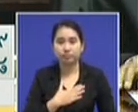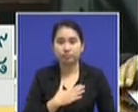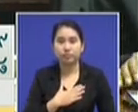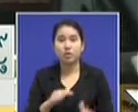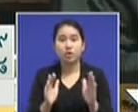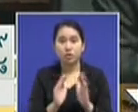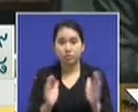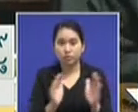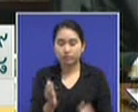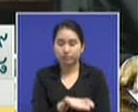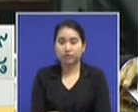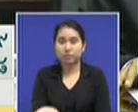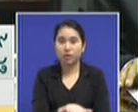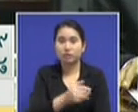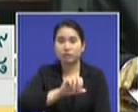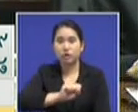light, right?